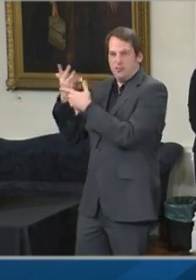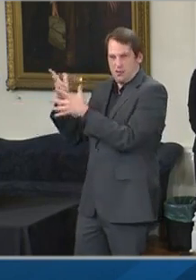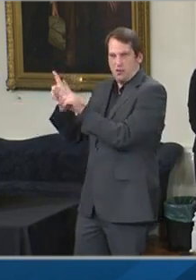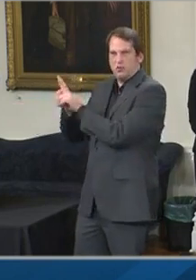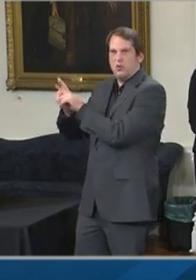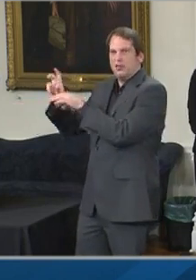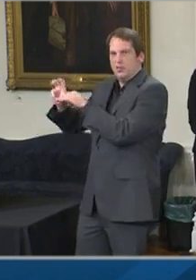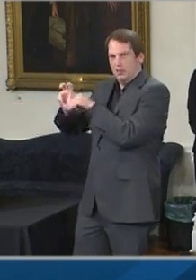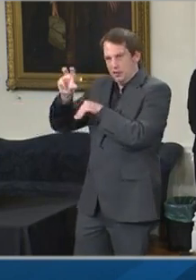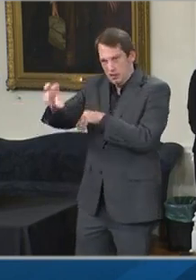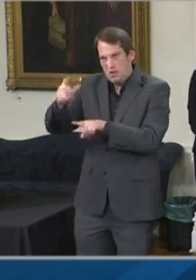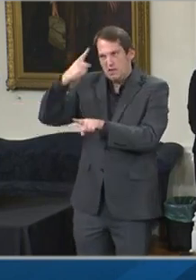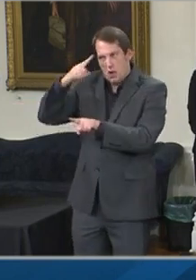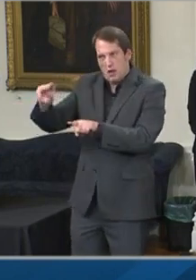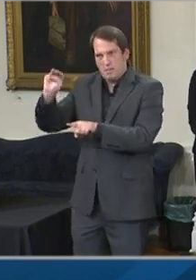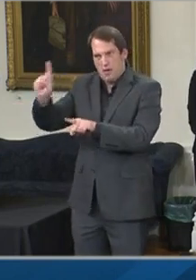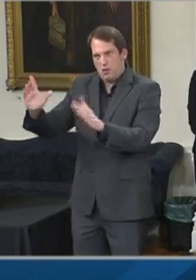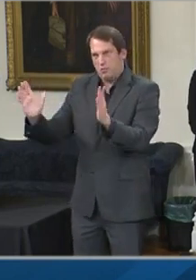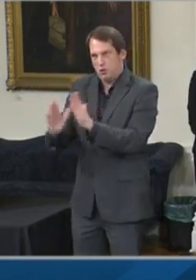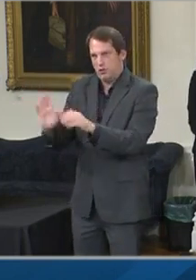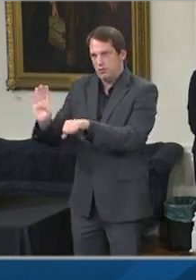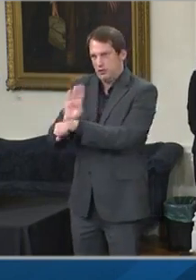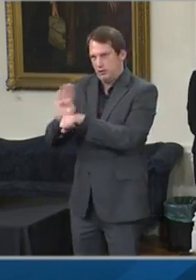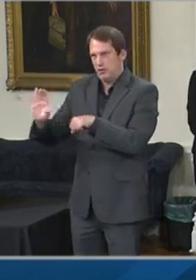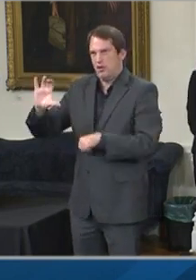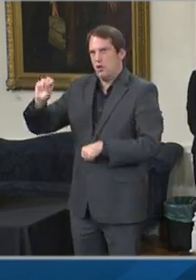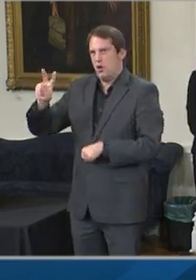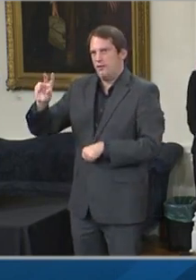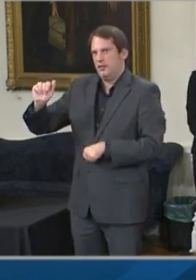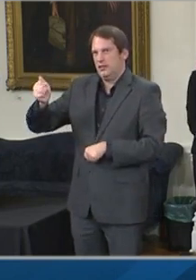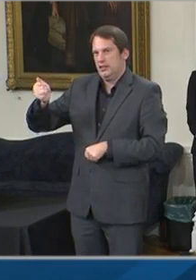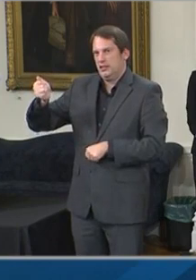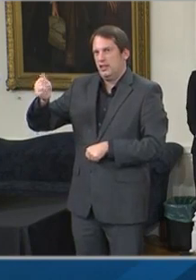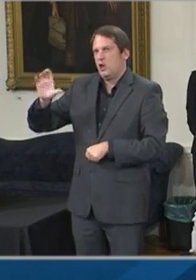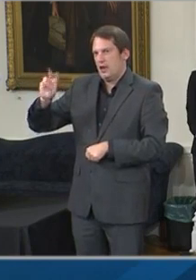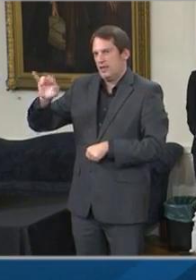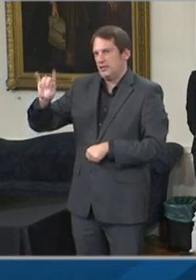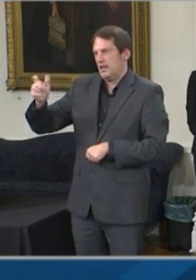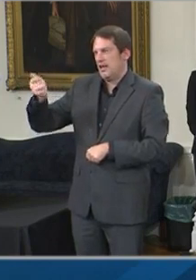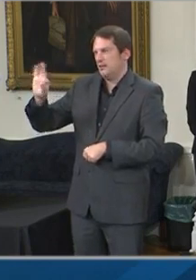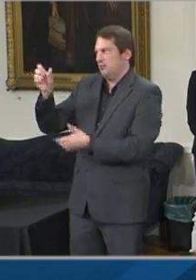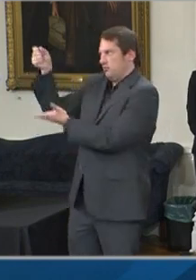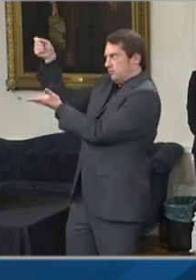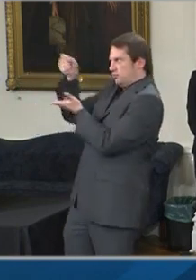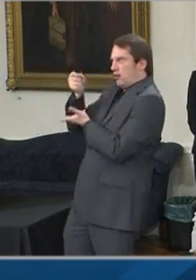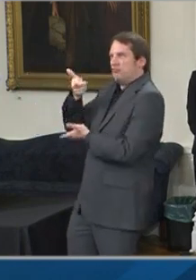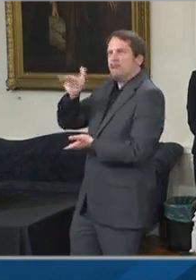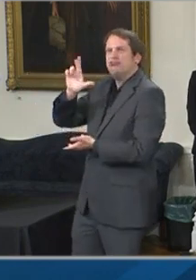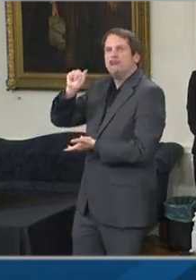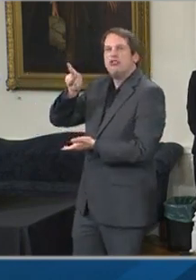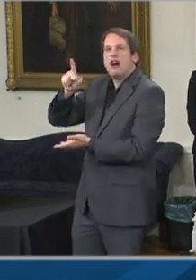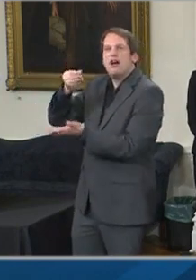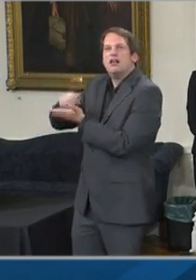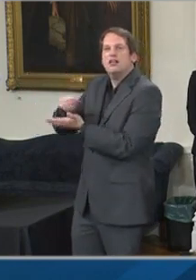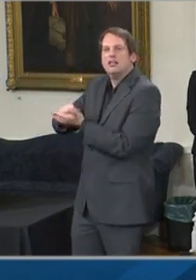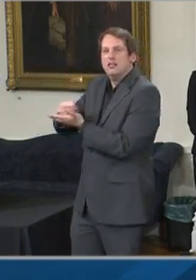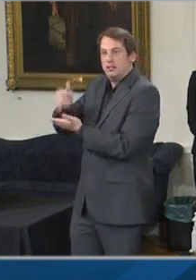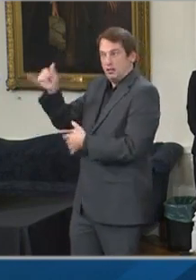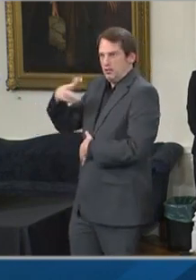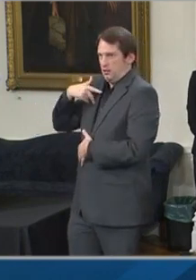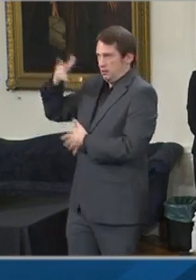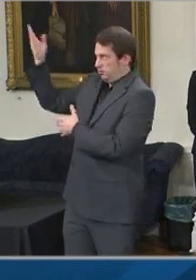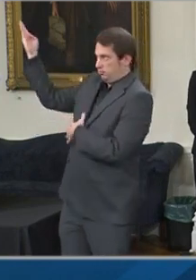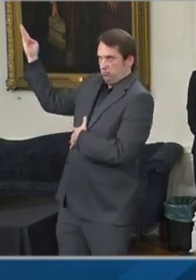Business COVID-19 Relief Grant Fund, which provides direct, immediate grants to businesses and non